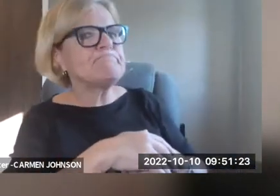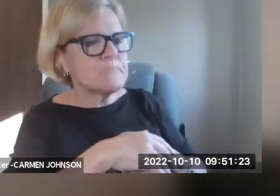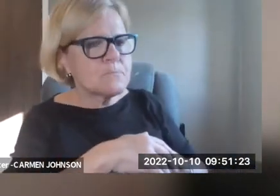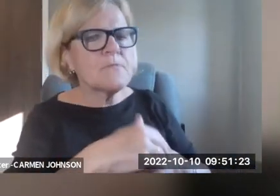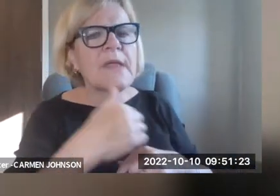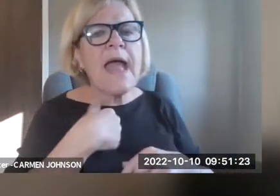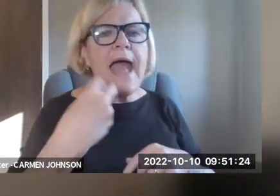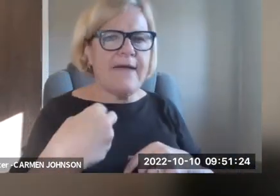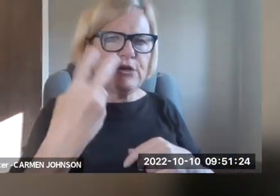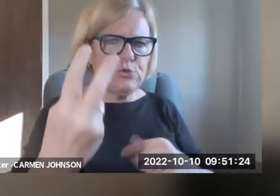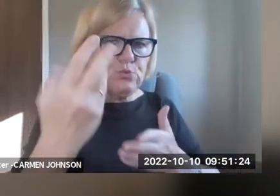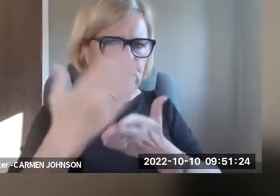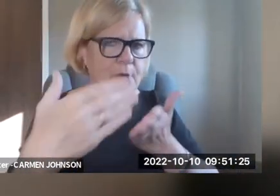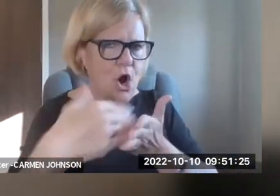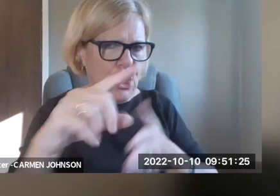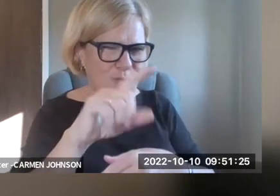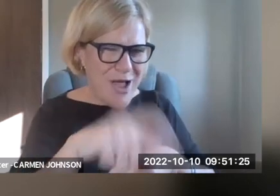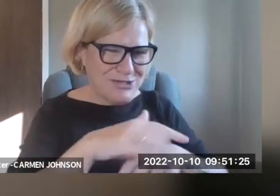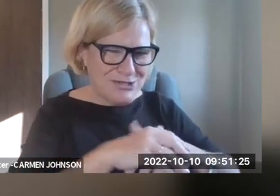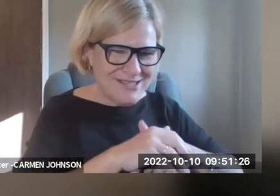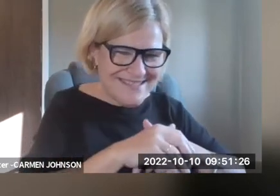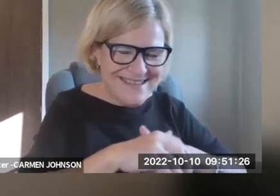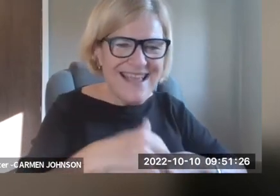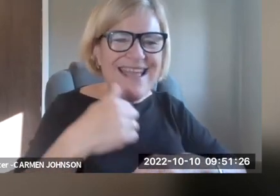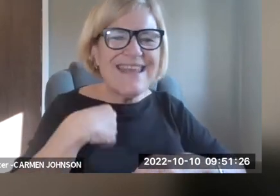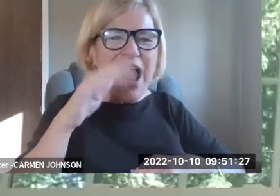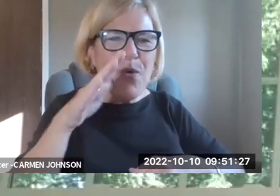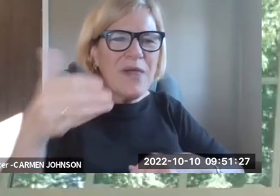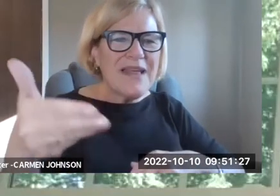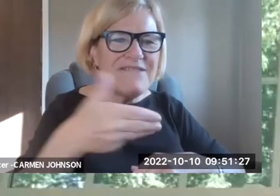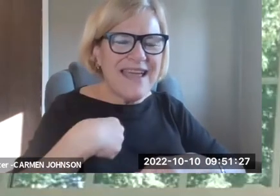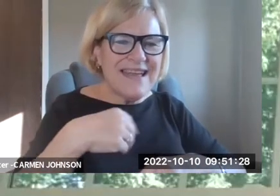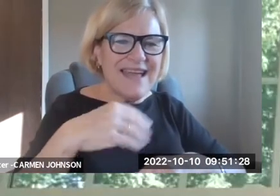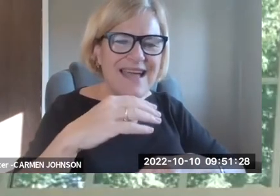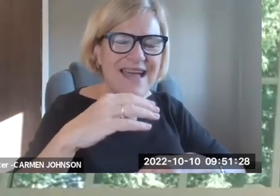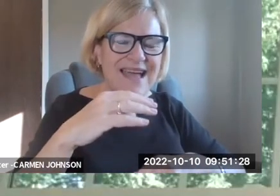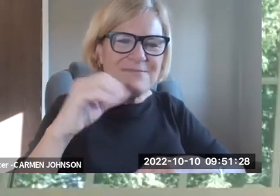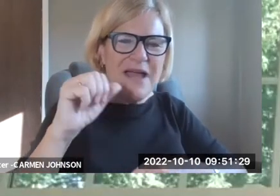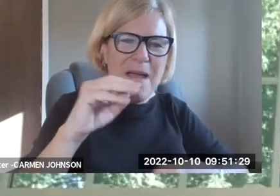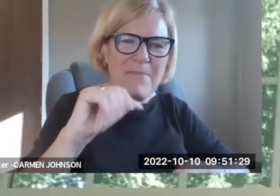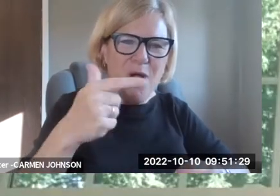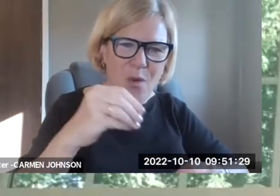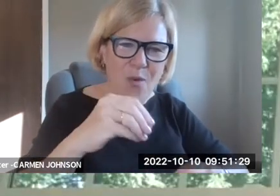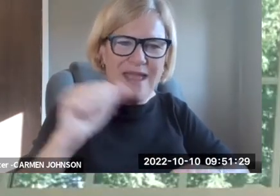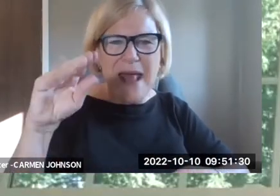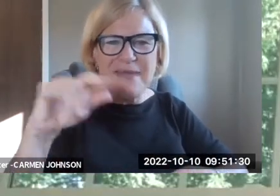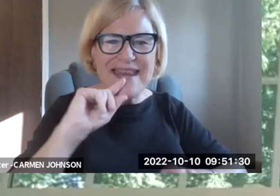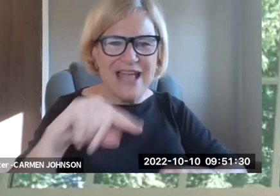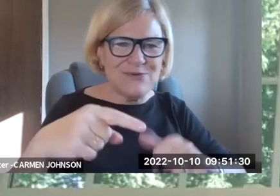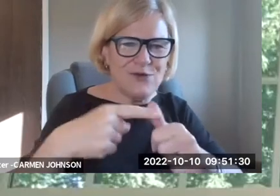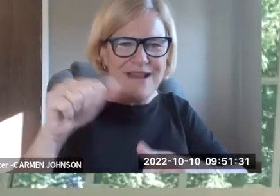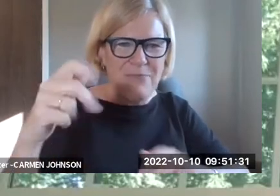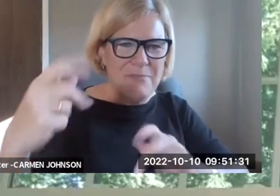so, okay, uh, Tessa. Um, I have a two-part, uh, question